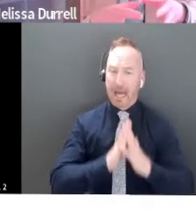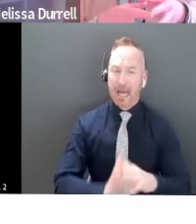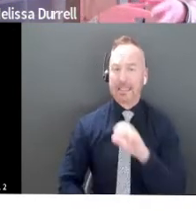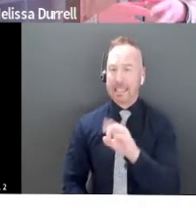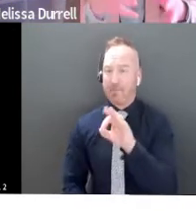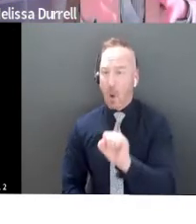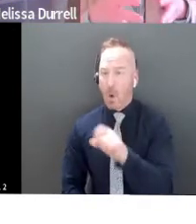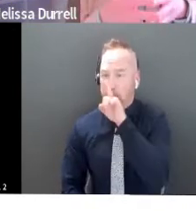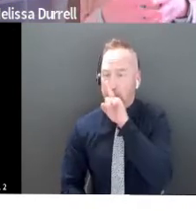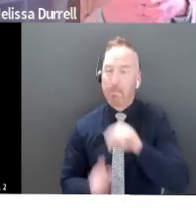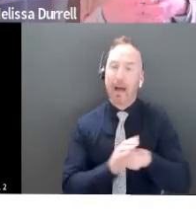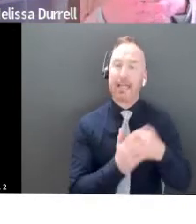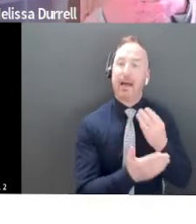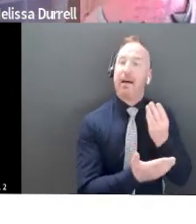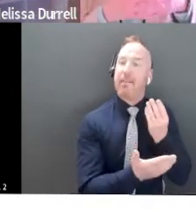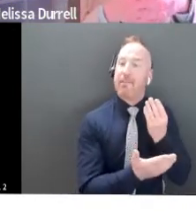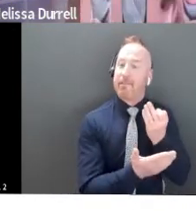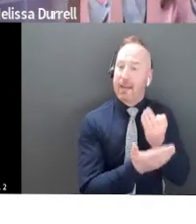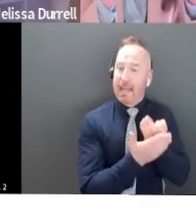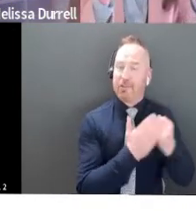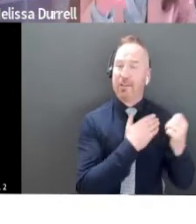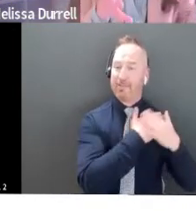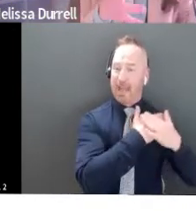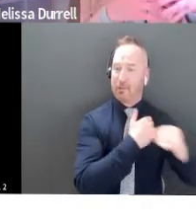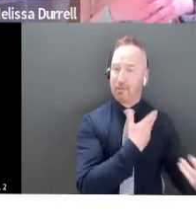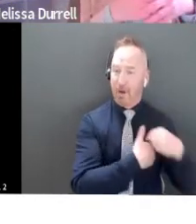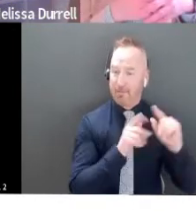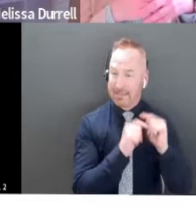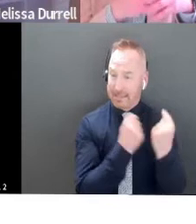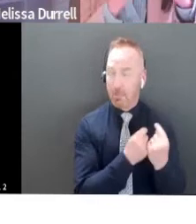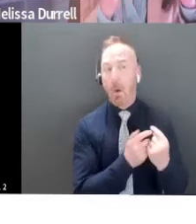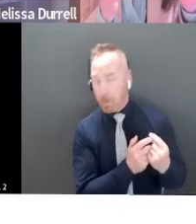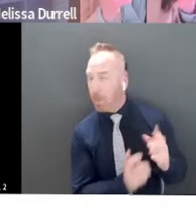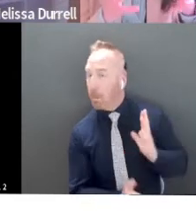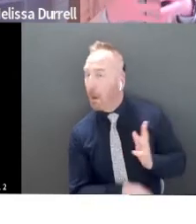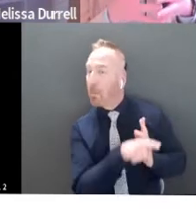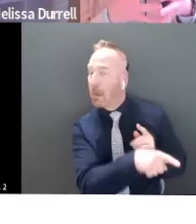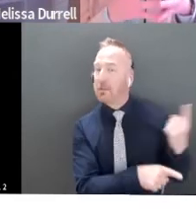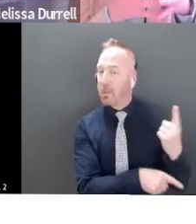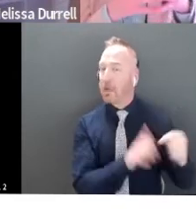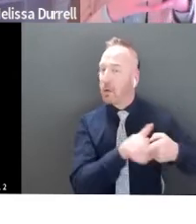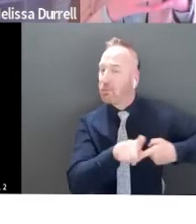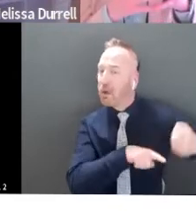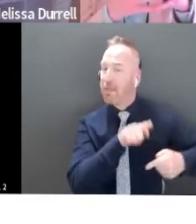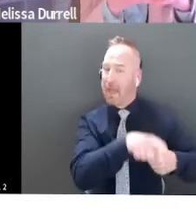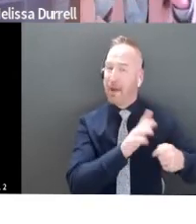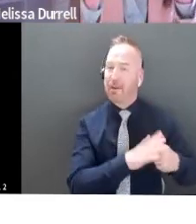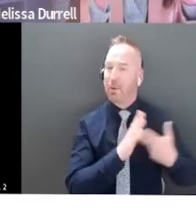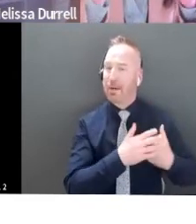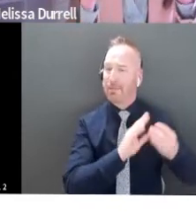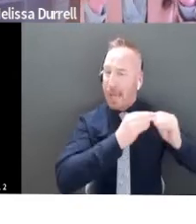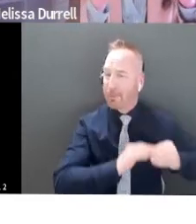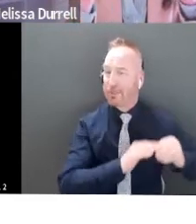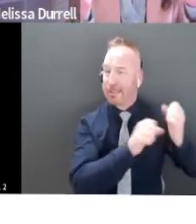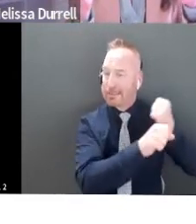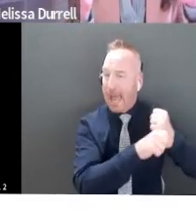financial advisor that's working with them on their team. So I'm like, okay, they've got somebody looking over their numbers. That's a great thing. So,